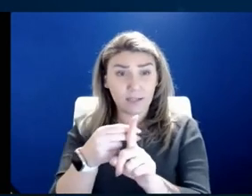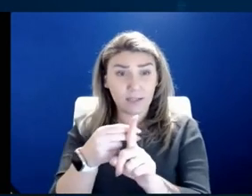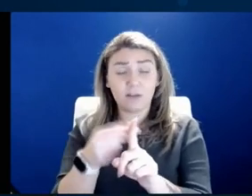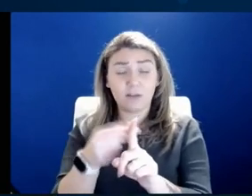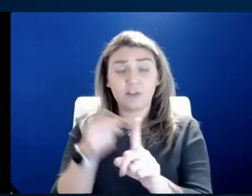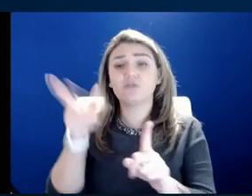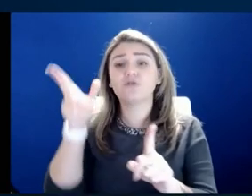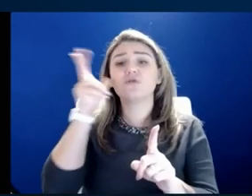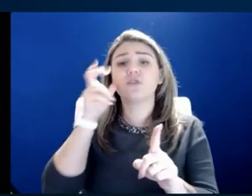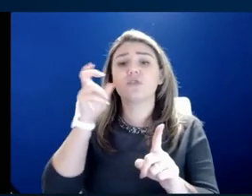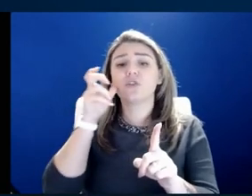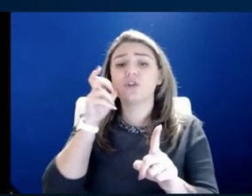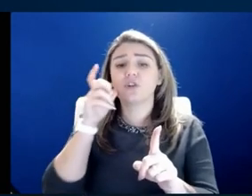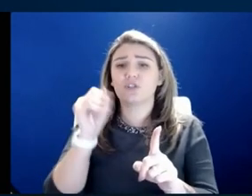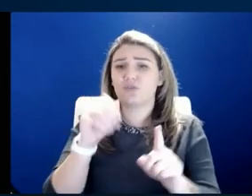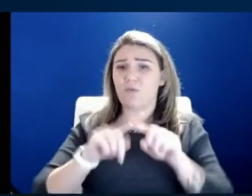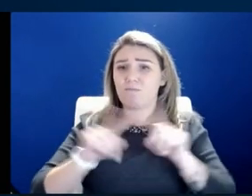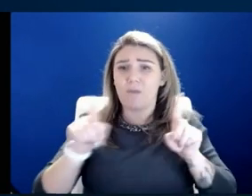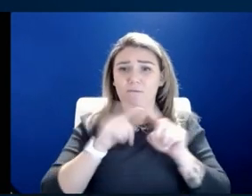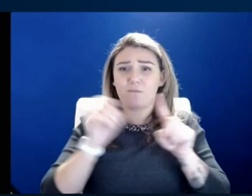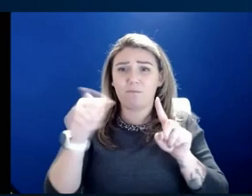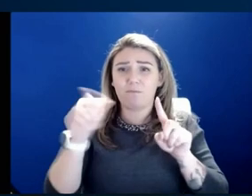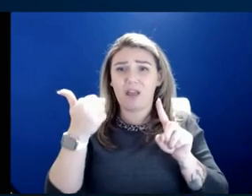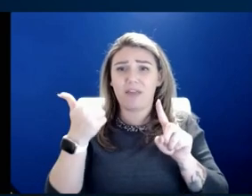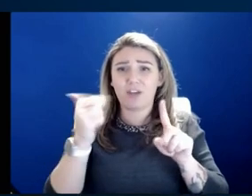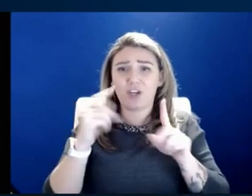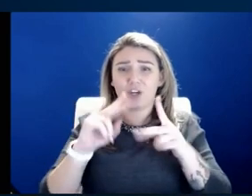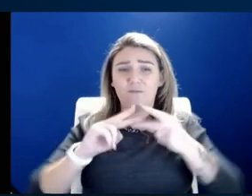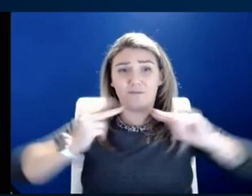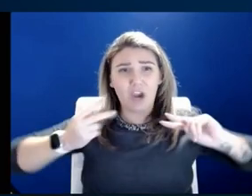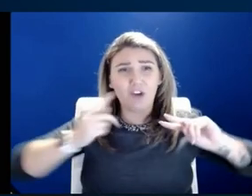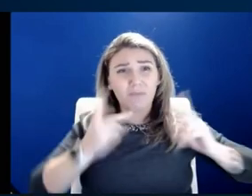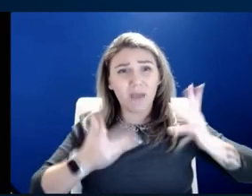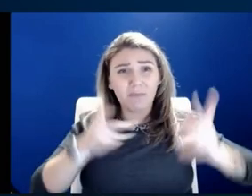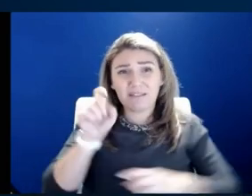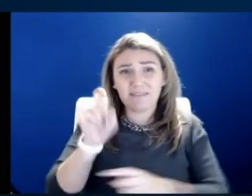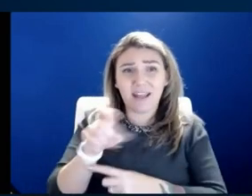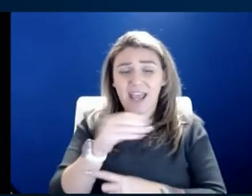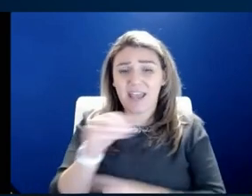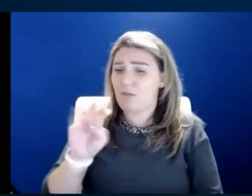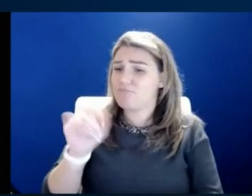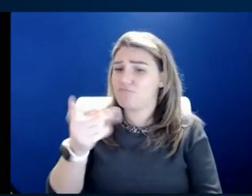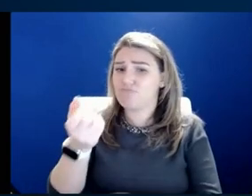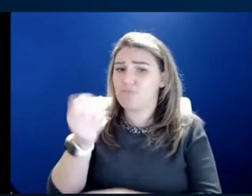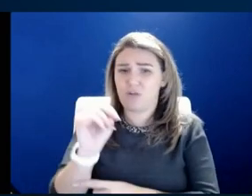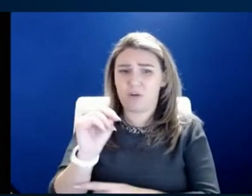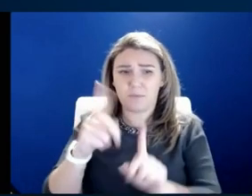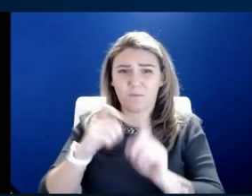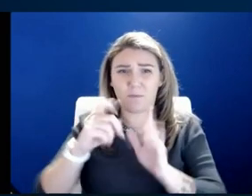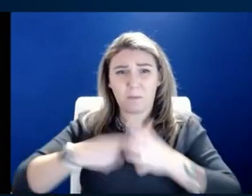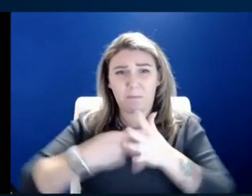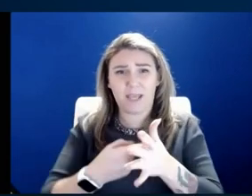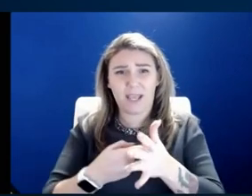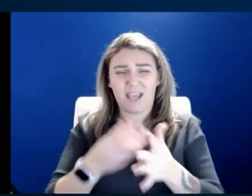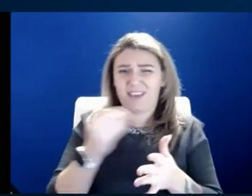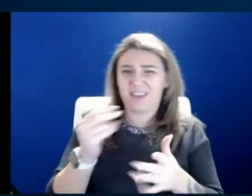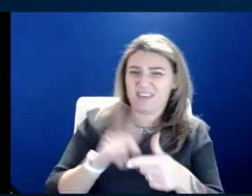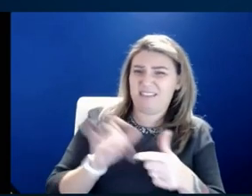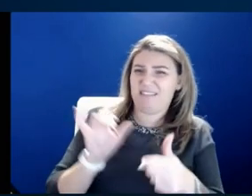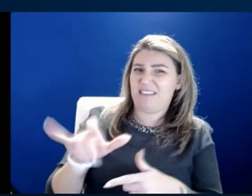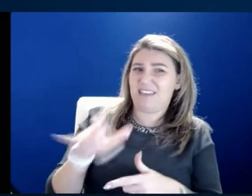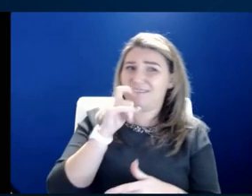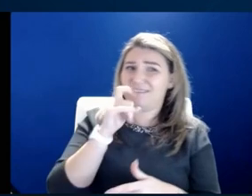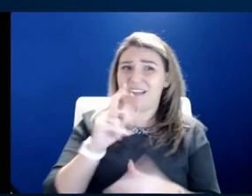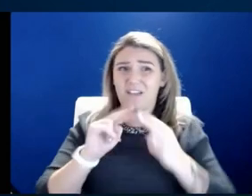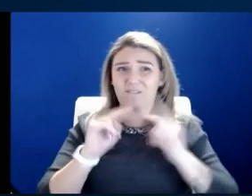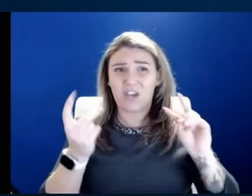vastly different from the other variants that they think it may be necessary and that Omicron has actually been around from the beginning and that it's not actually a variant or